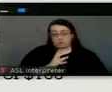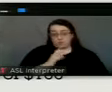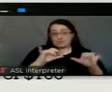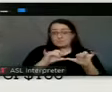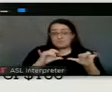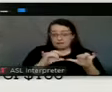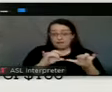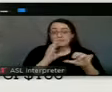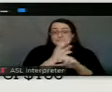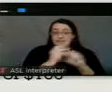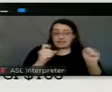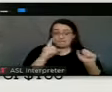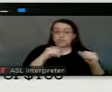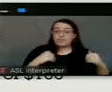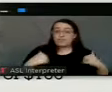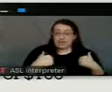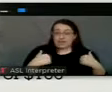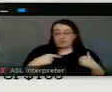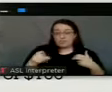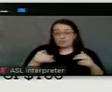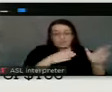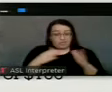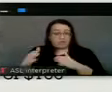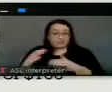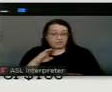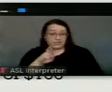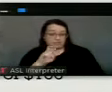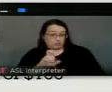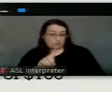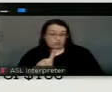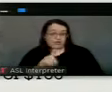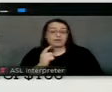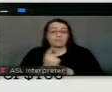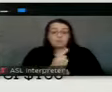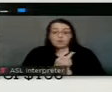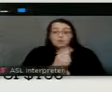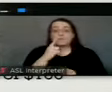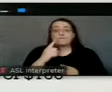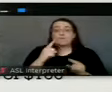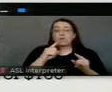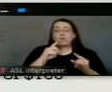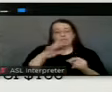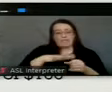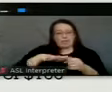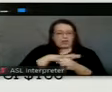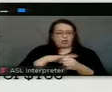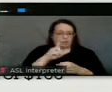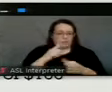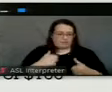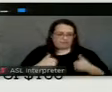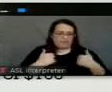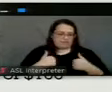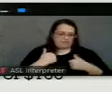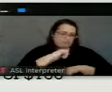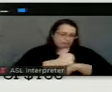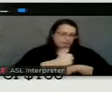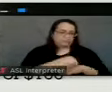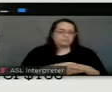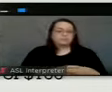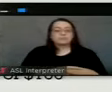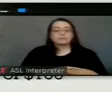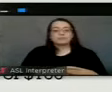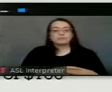for the animals that they plan on breeding and that it's appropriate for the neighborhood that it's in. Um, applicants, um,